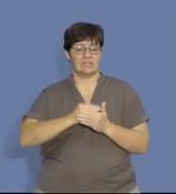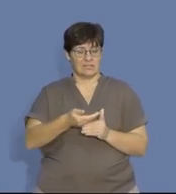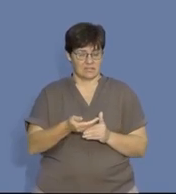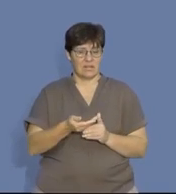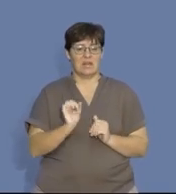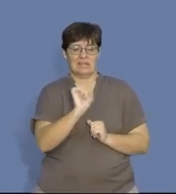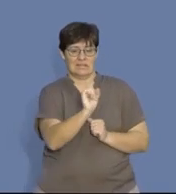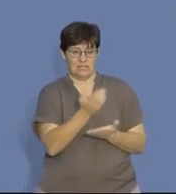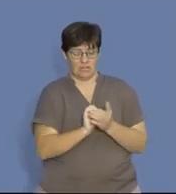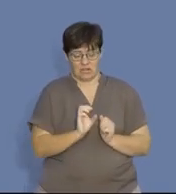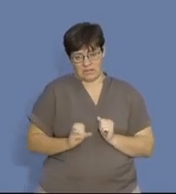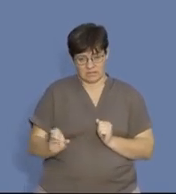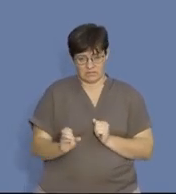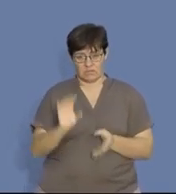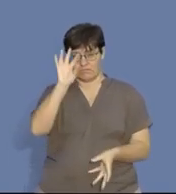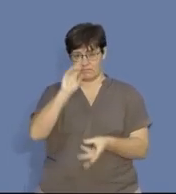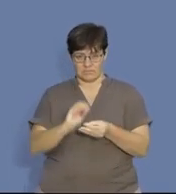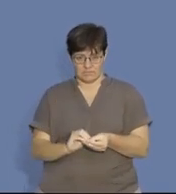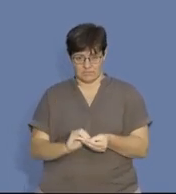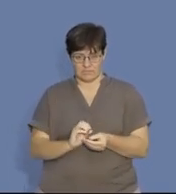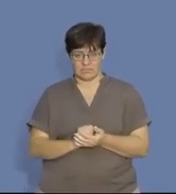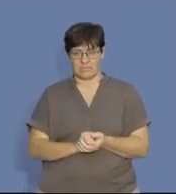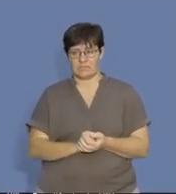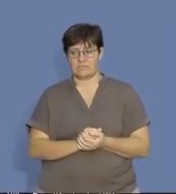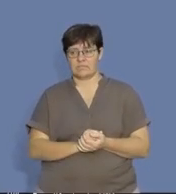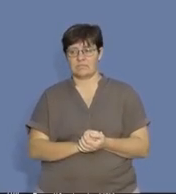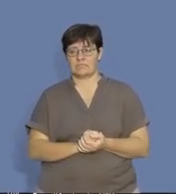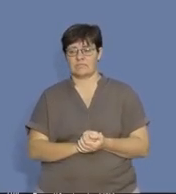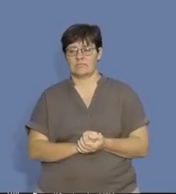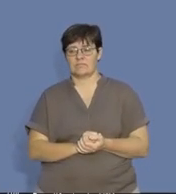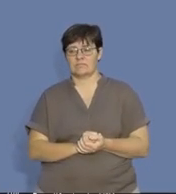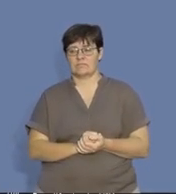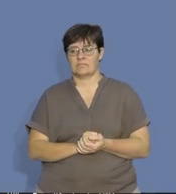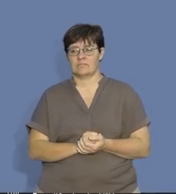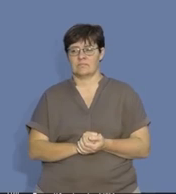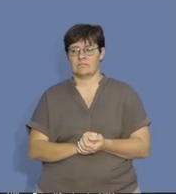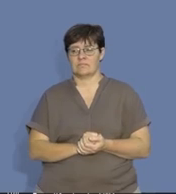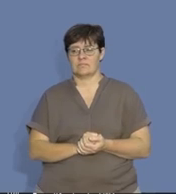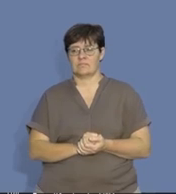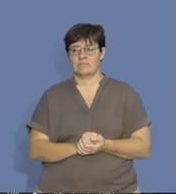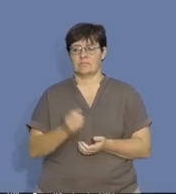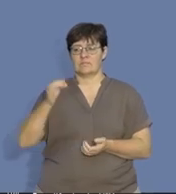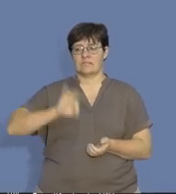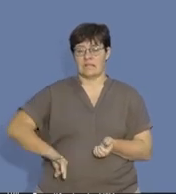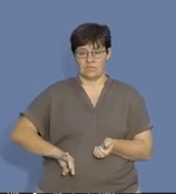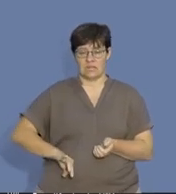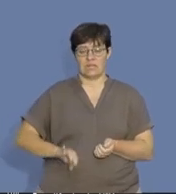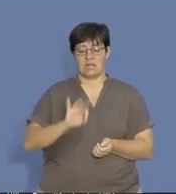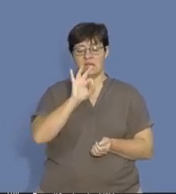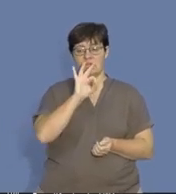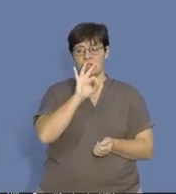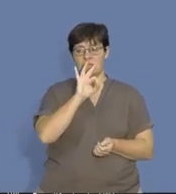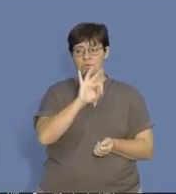So, let's get our calculator out, and let's quickly add. Okay? So, his salary is sitting at